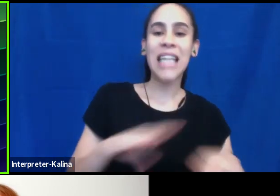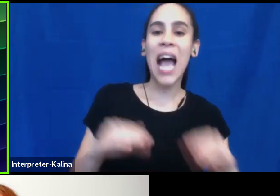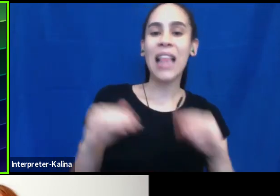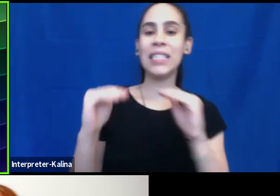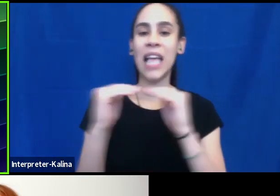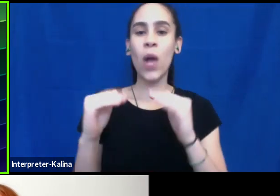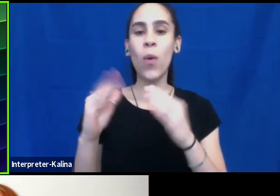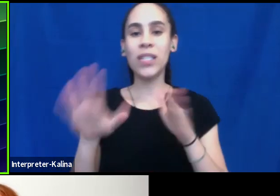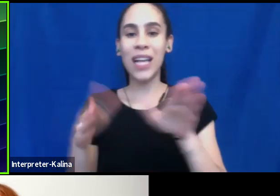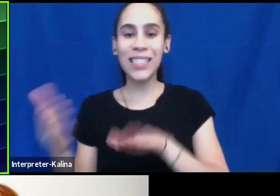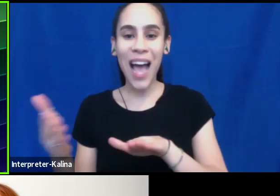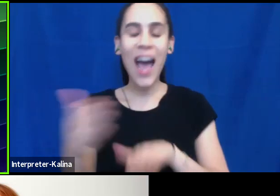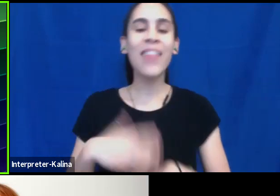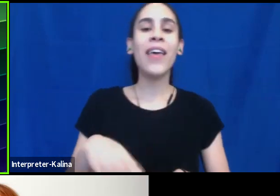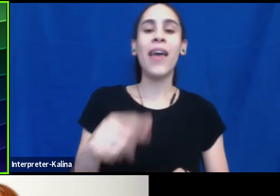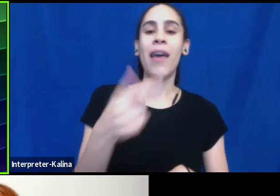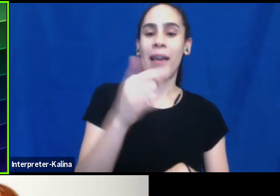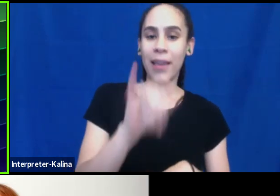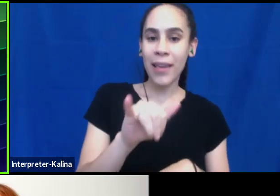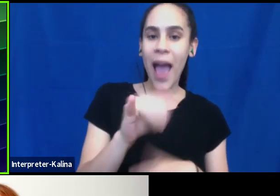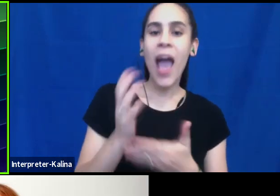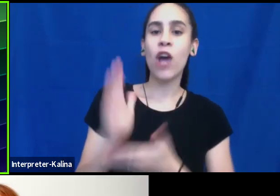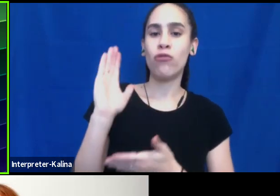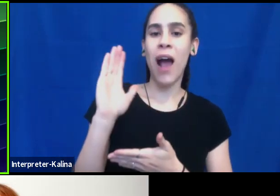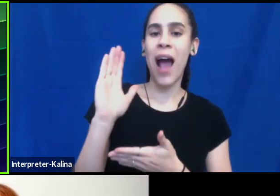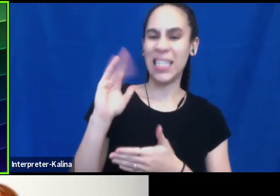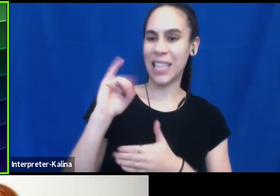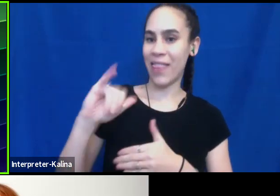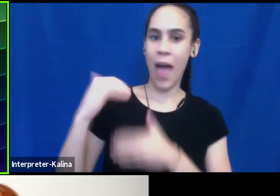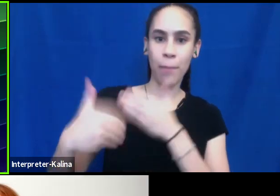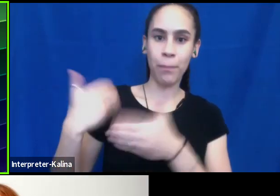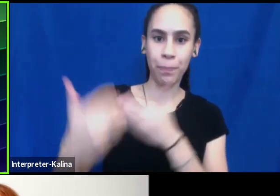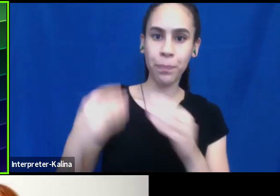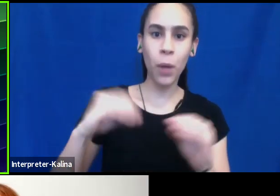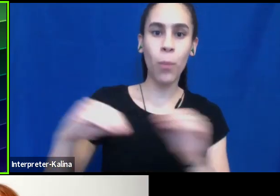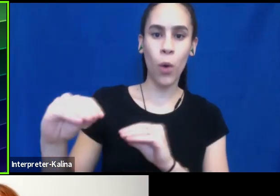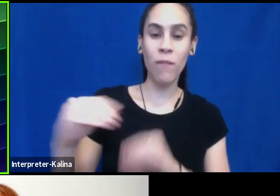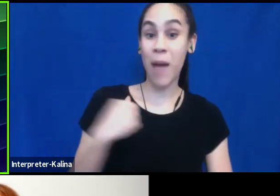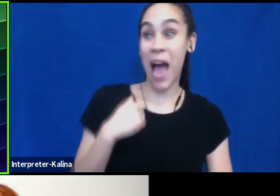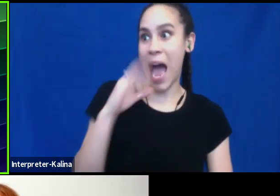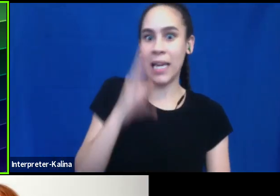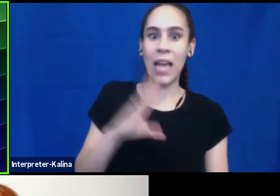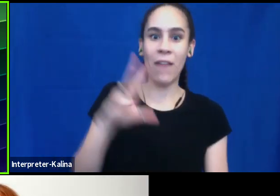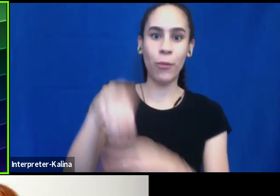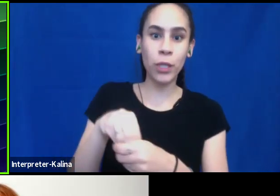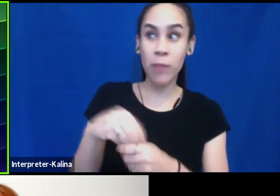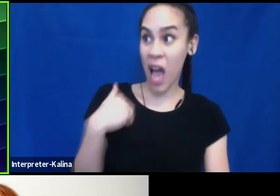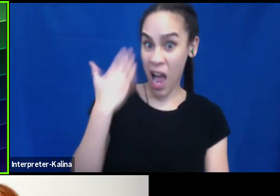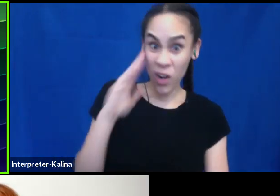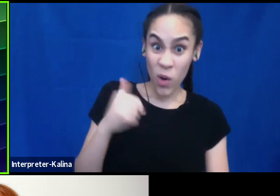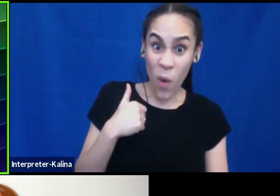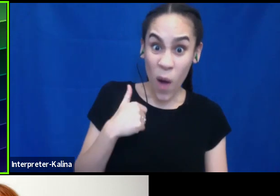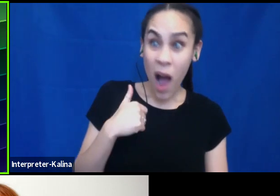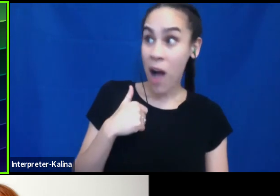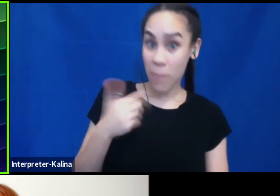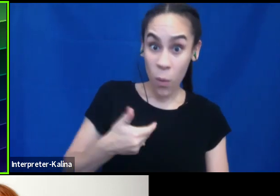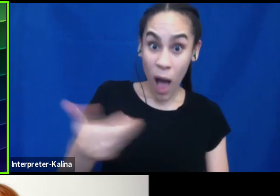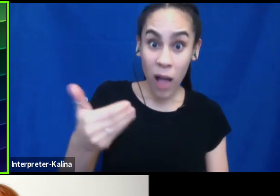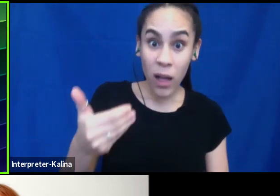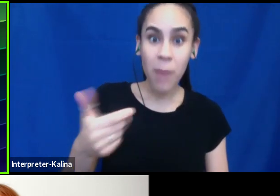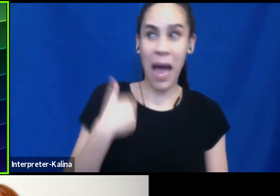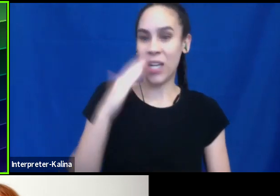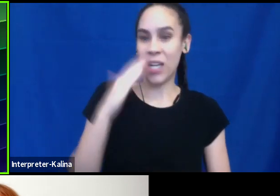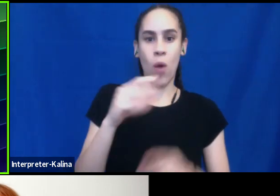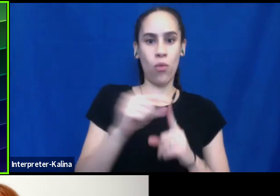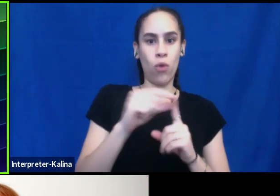movements that I never participated in. I never knew that I would be welcome. I wasn't sure I'd be welcome. I didn't know the word ally. I didn't know I could join